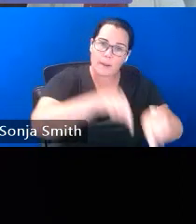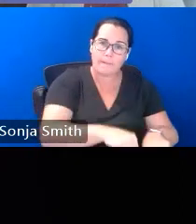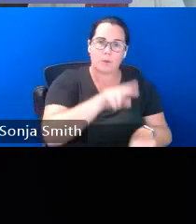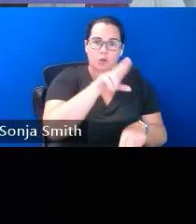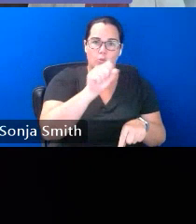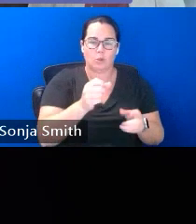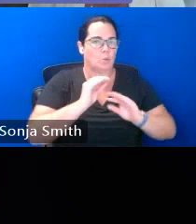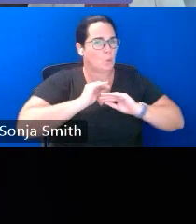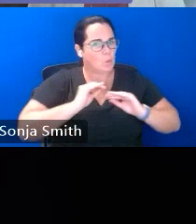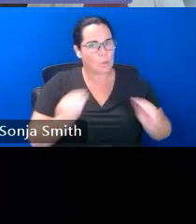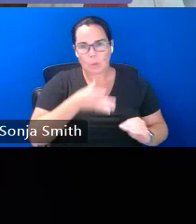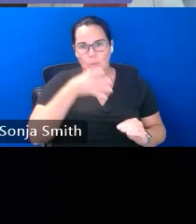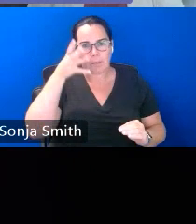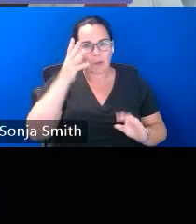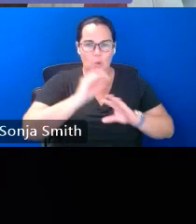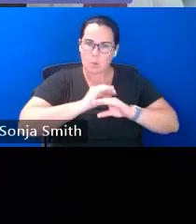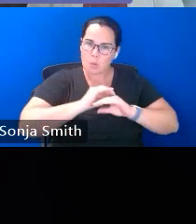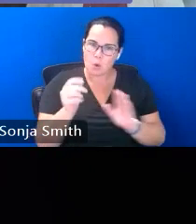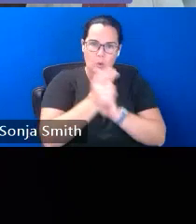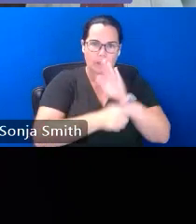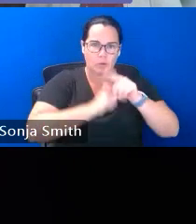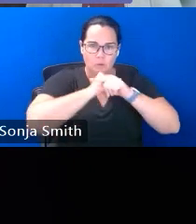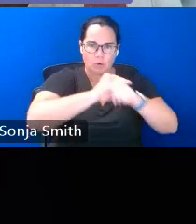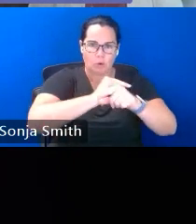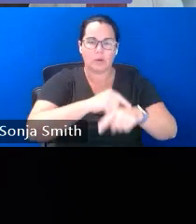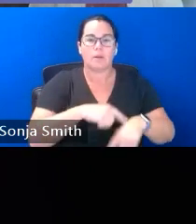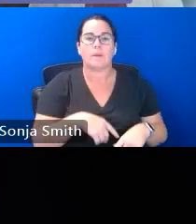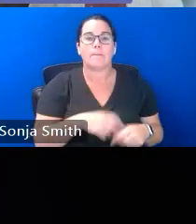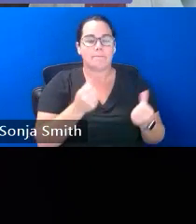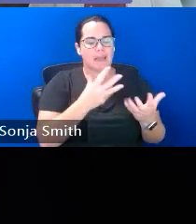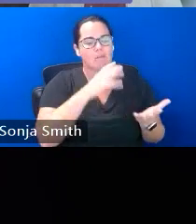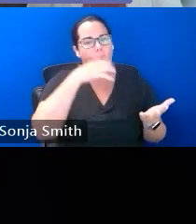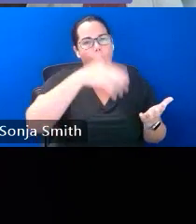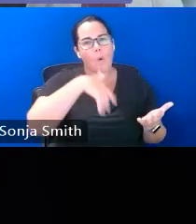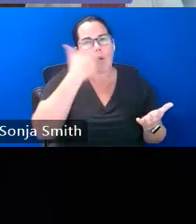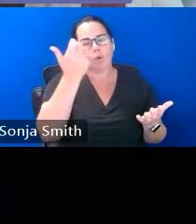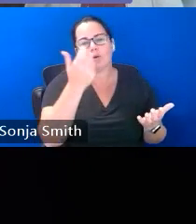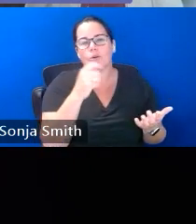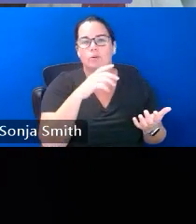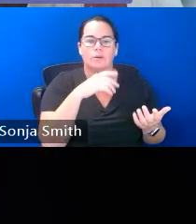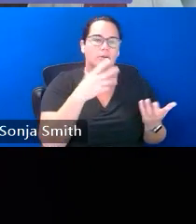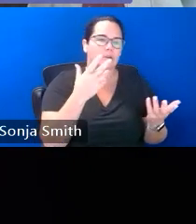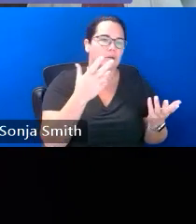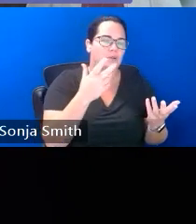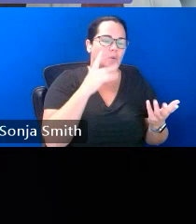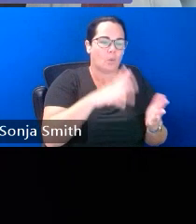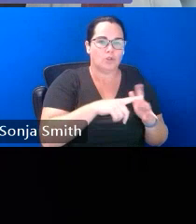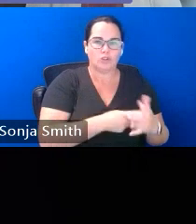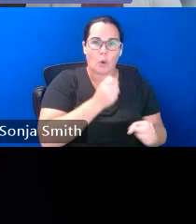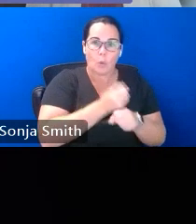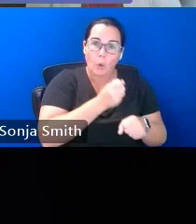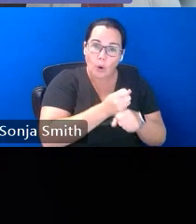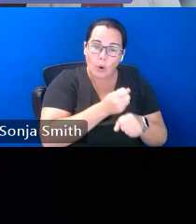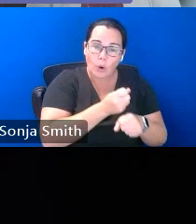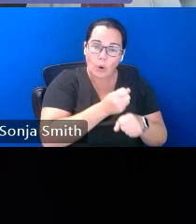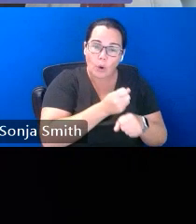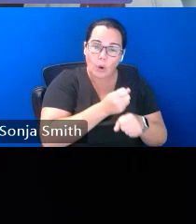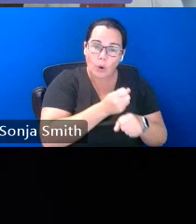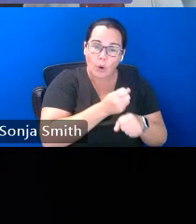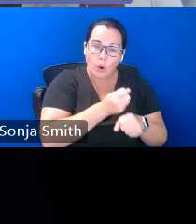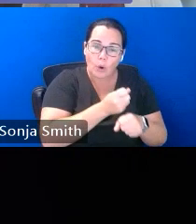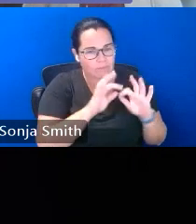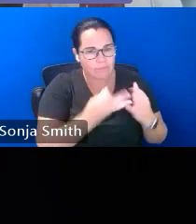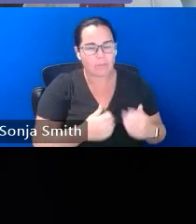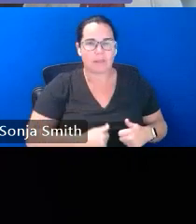parents or without legal guardians many of them are older youth who might be coming to work or to live with or stay with family members or friends